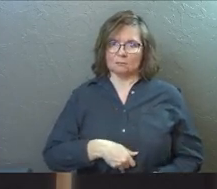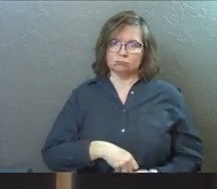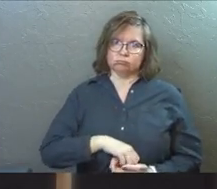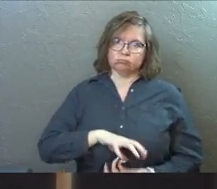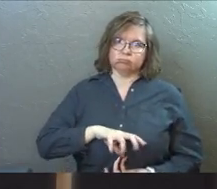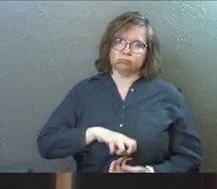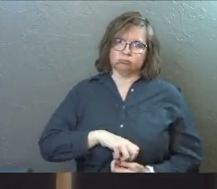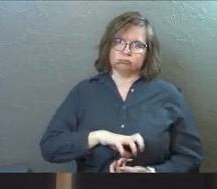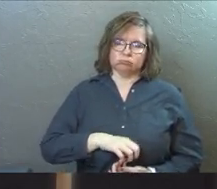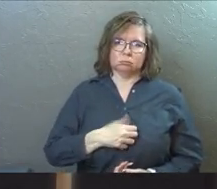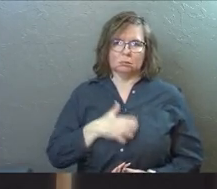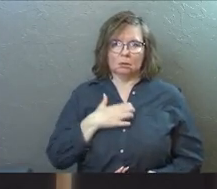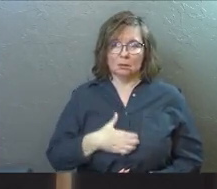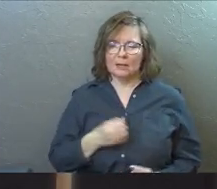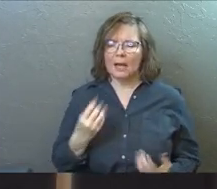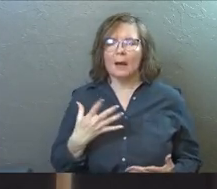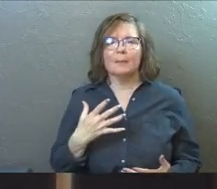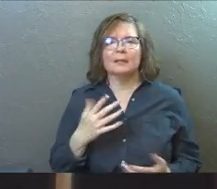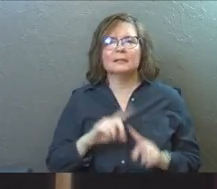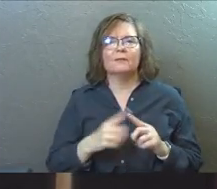satisfied. How many appetites do you have?